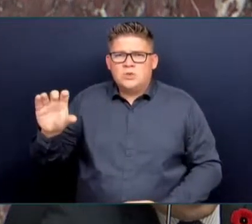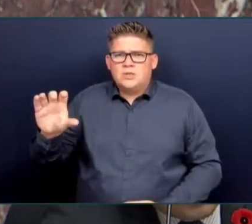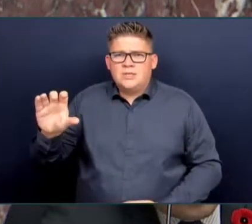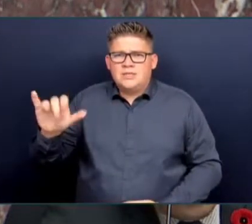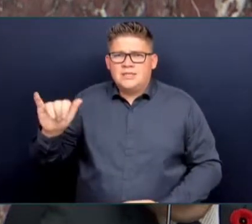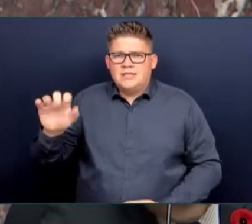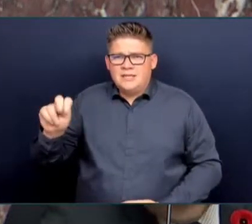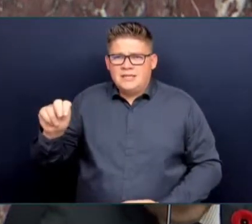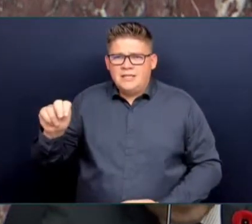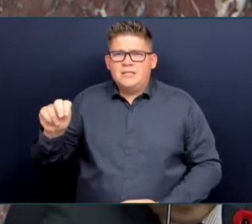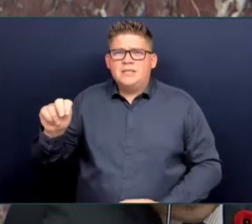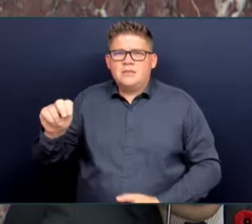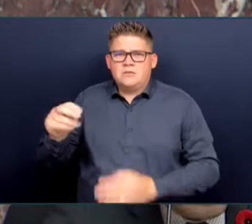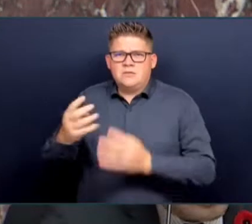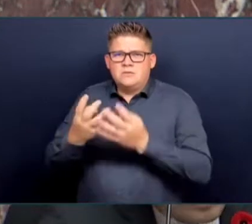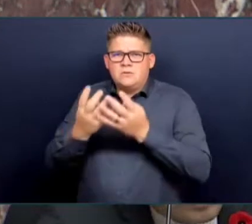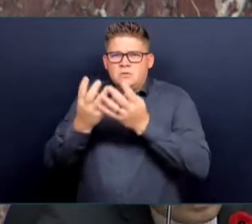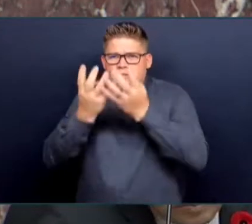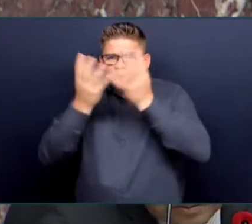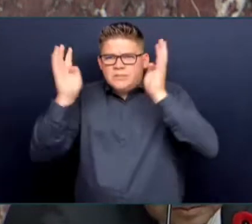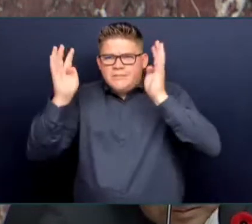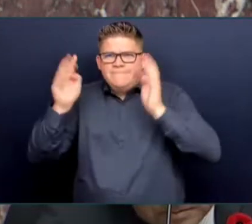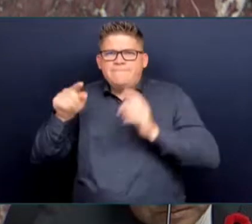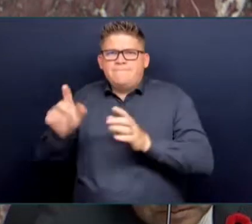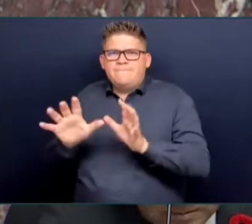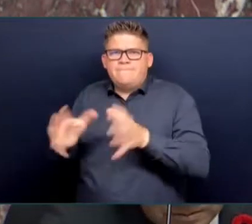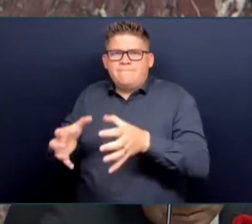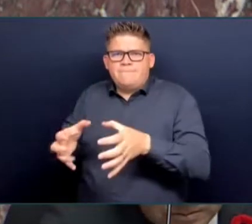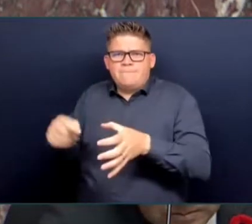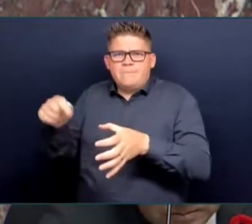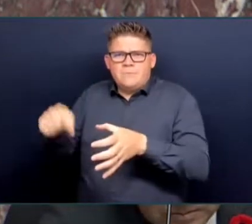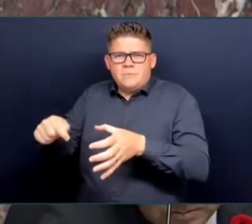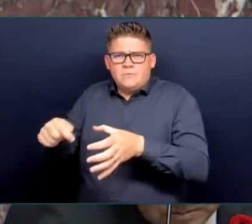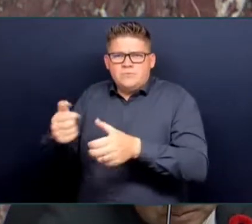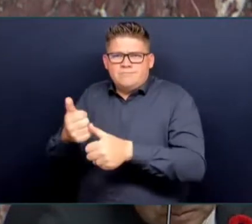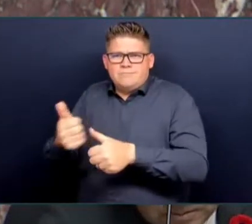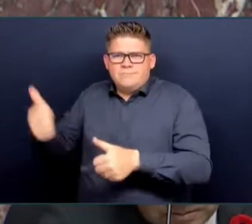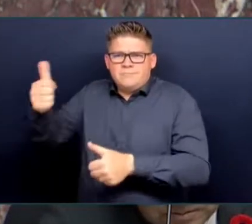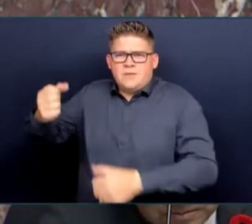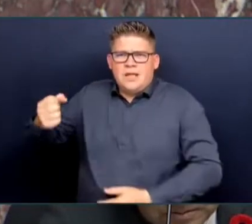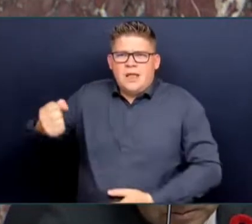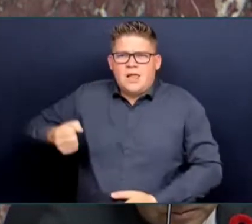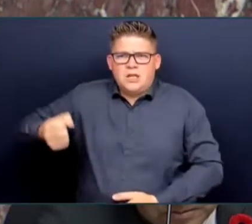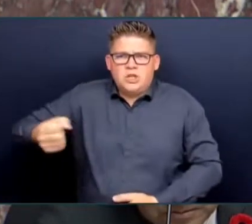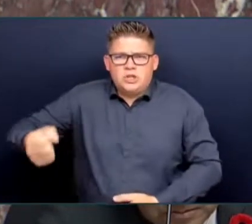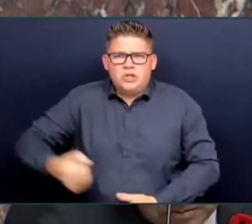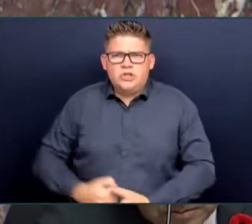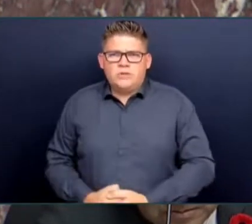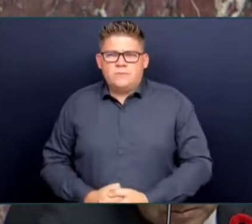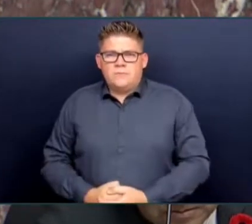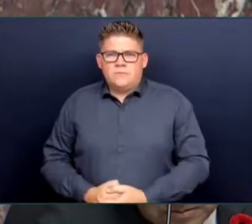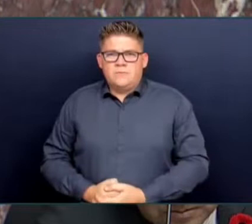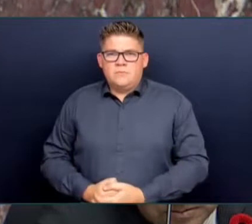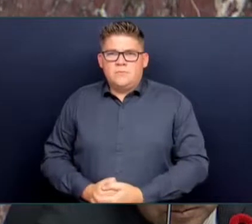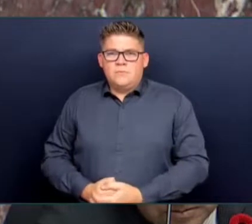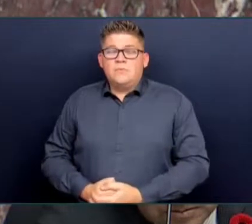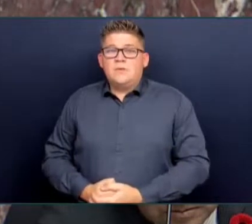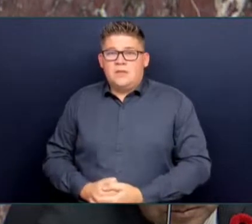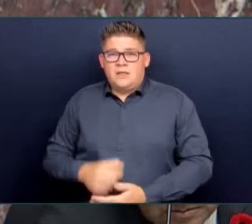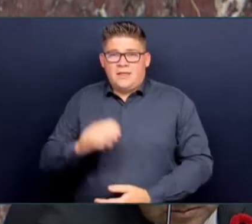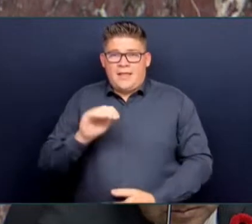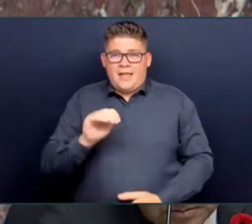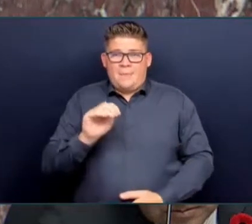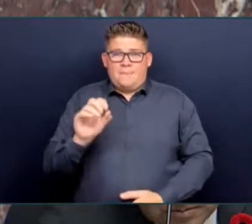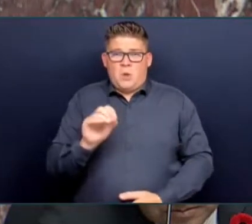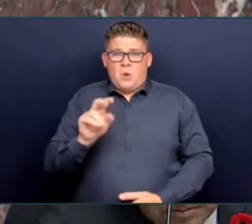$142,000 as a facilitator, and apparently that was a complete waste of money.